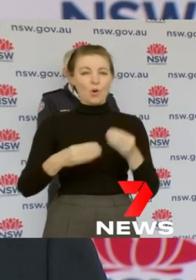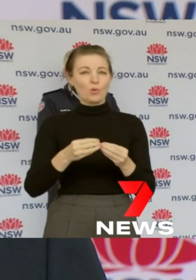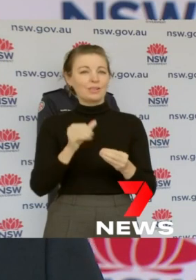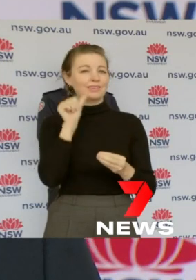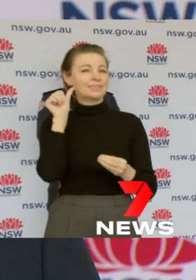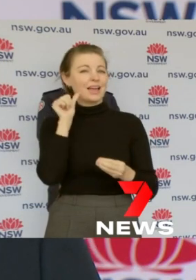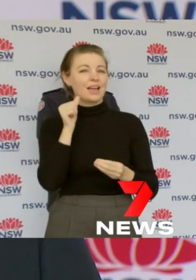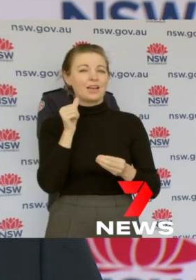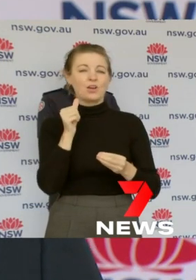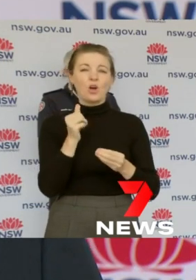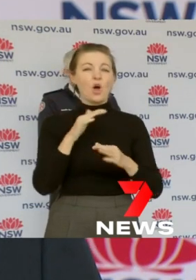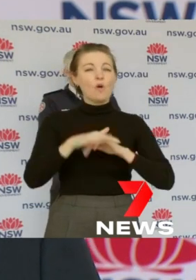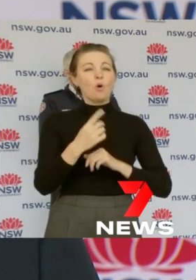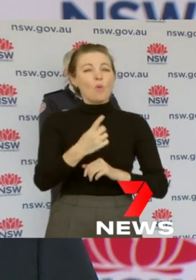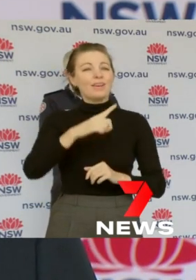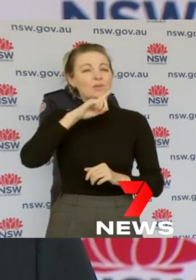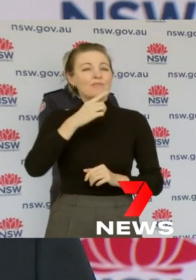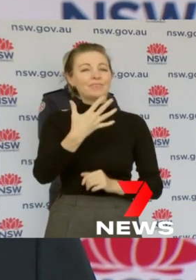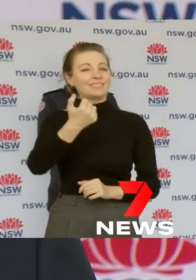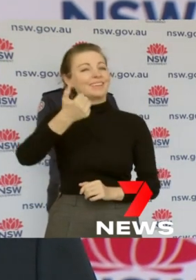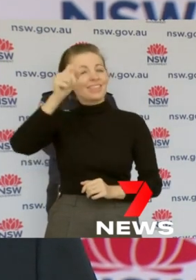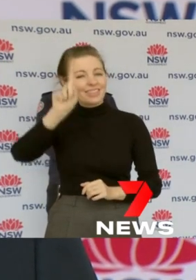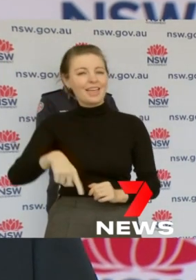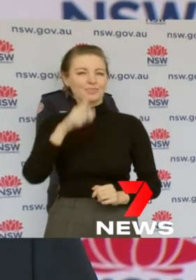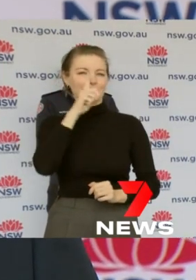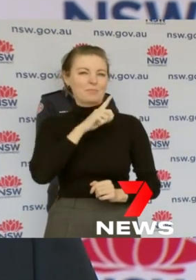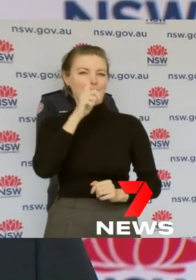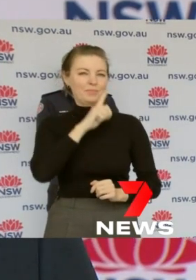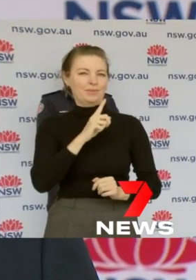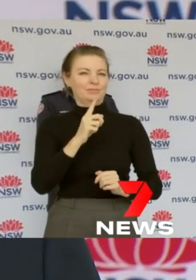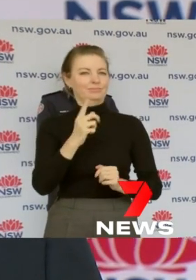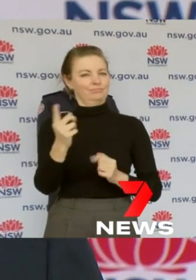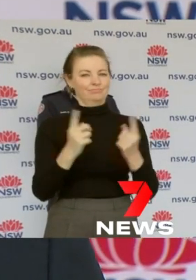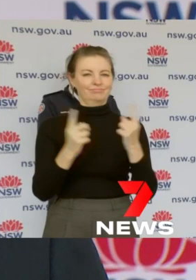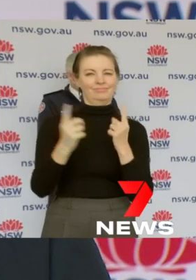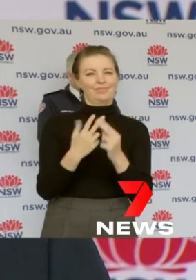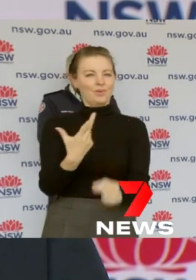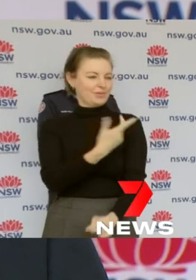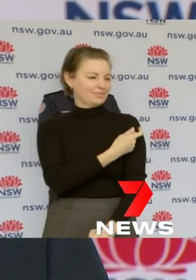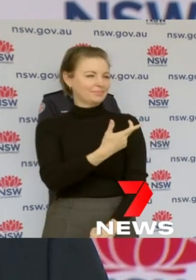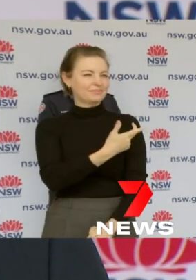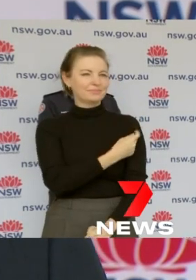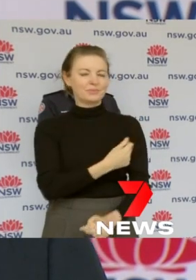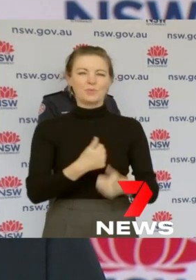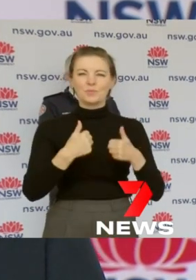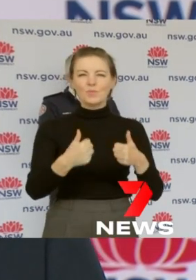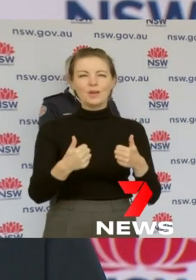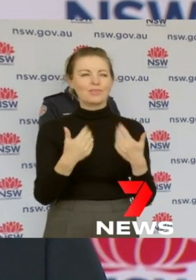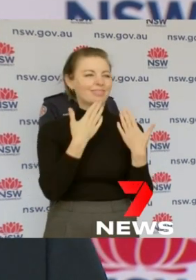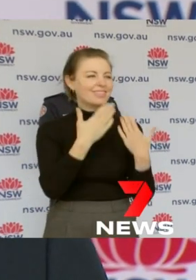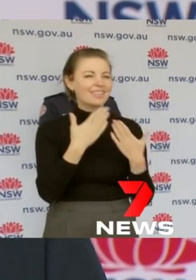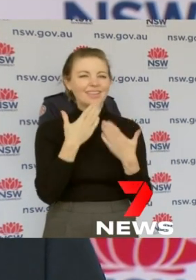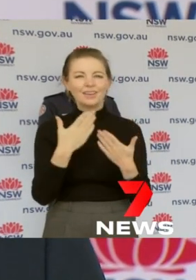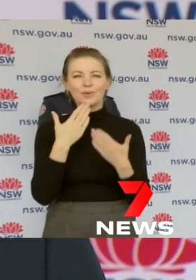156,165 people received a jab. So again thank you to all